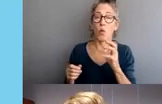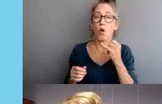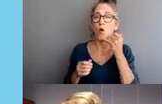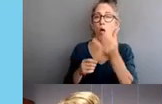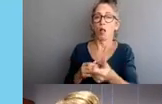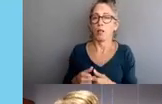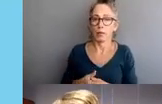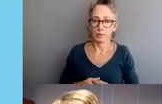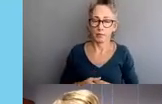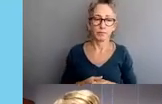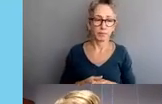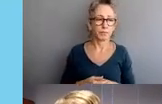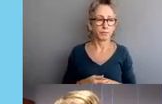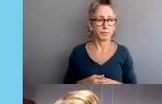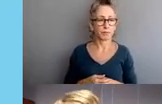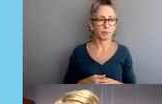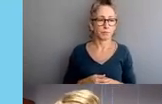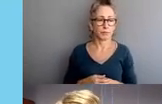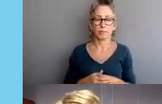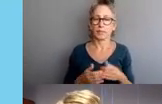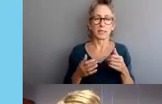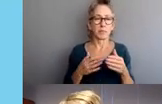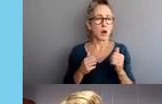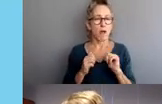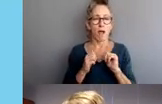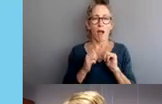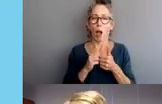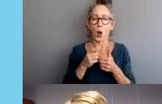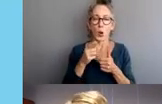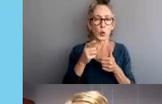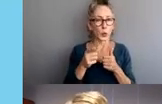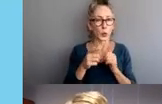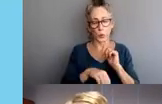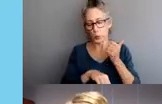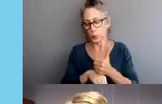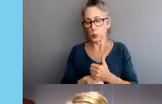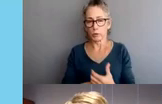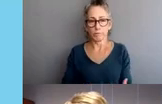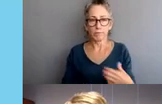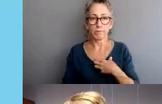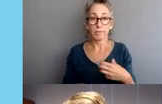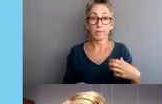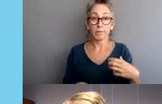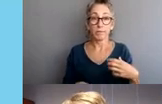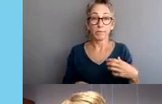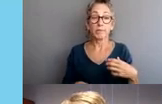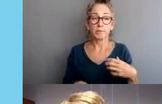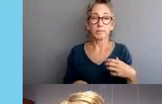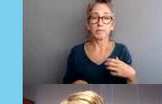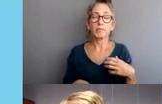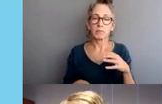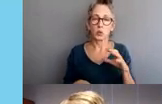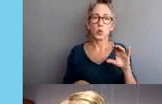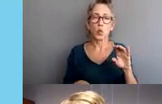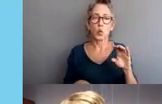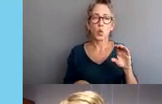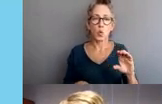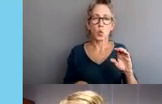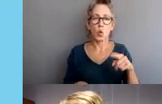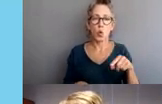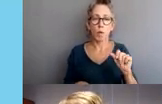Regardless of the manner in which the complaint is made, it is evaluated by COPA for a decision of which